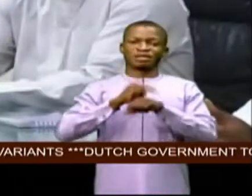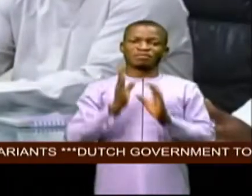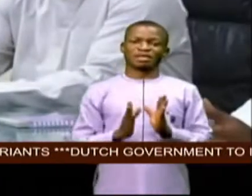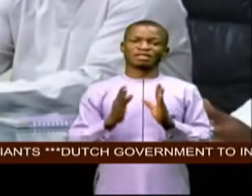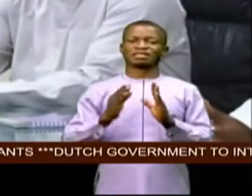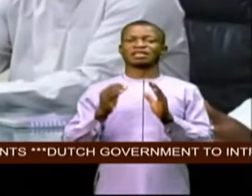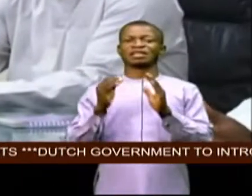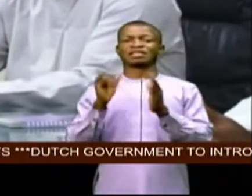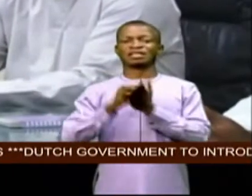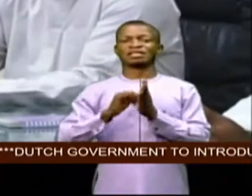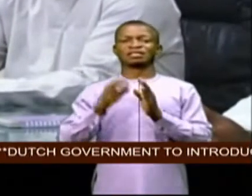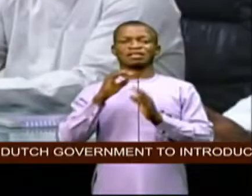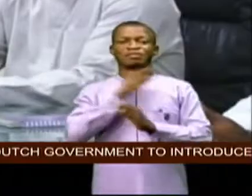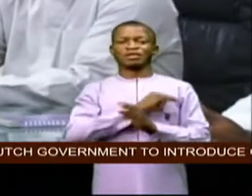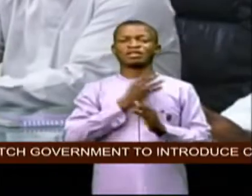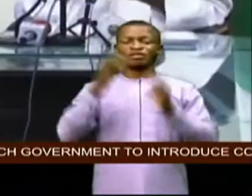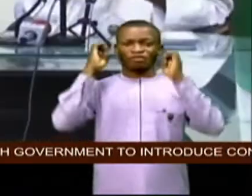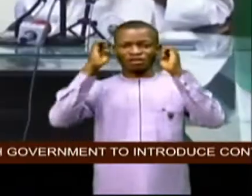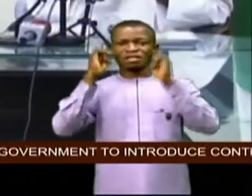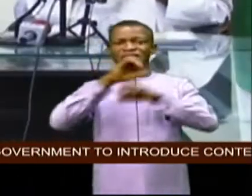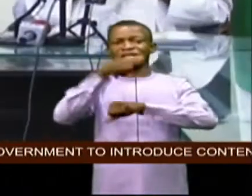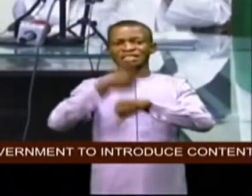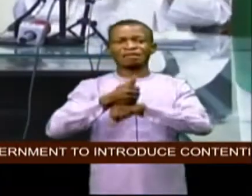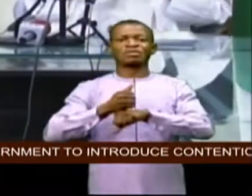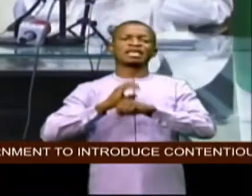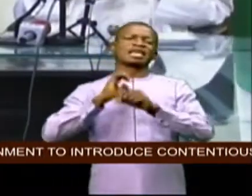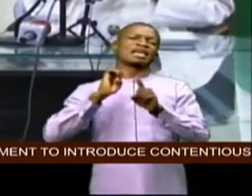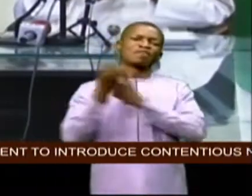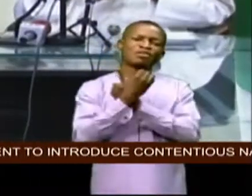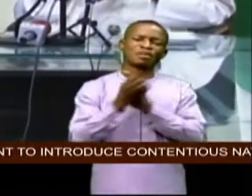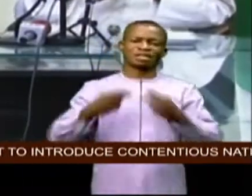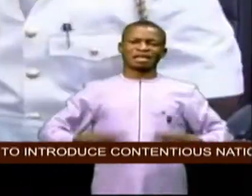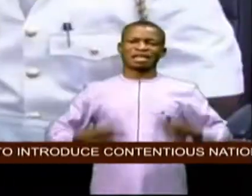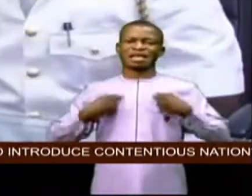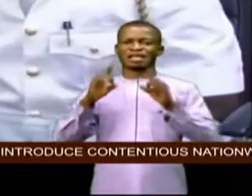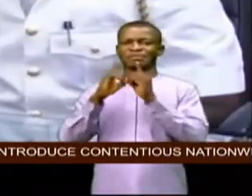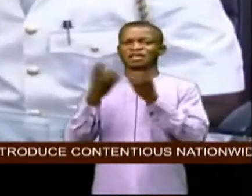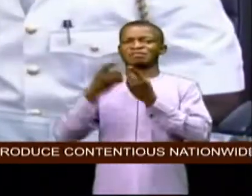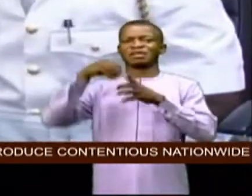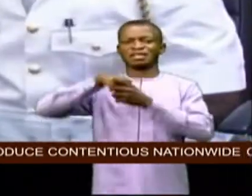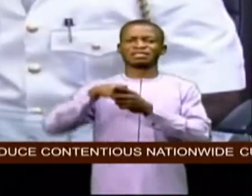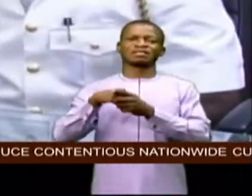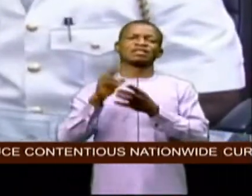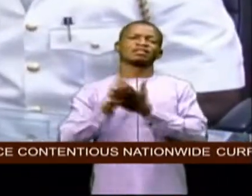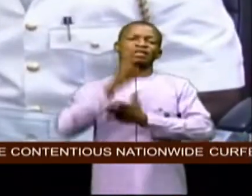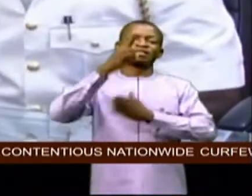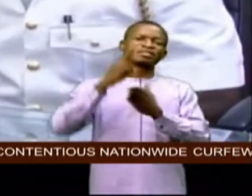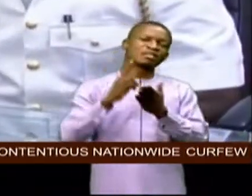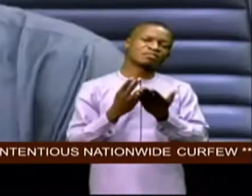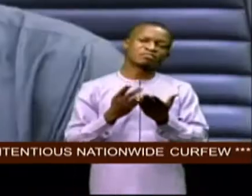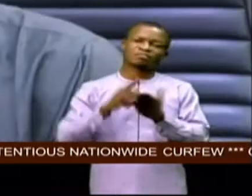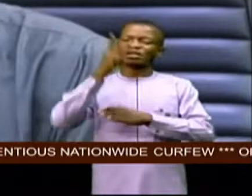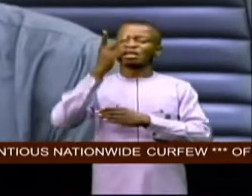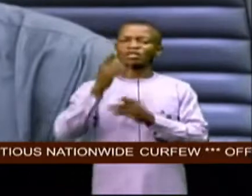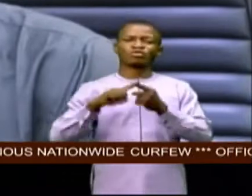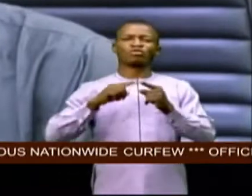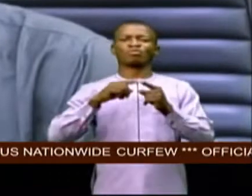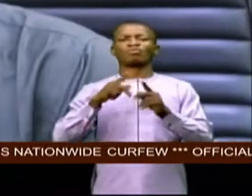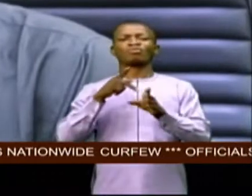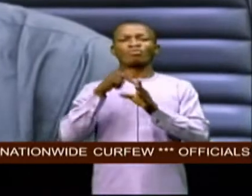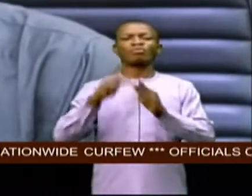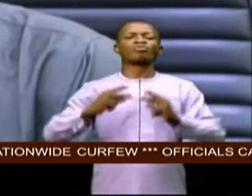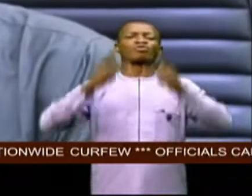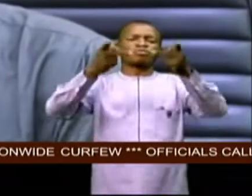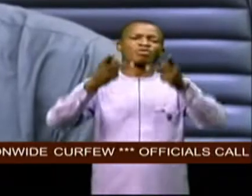minister of education to establish environmental health department in tertiary education institutions to promote professionalism in environmental